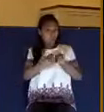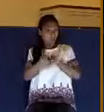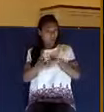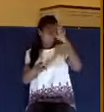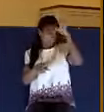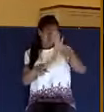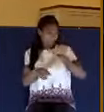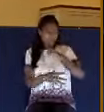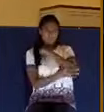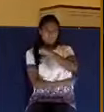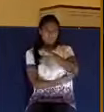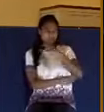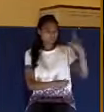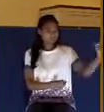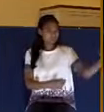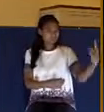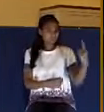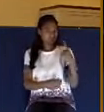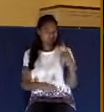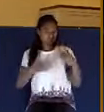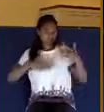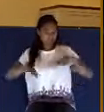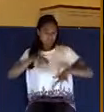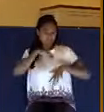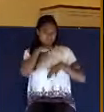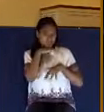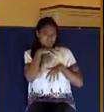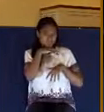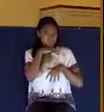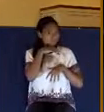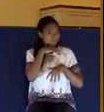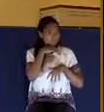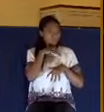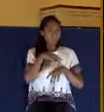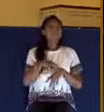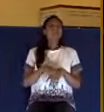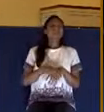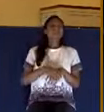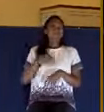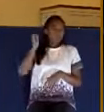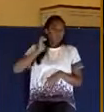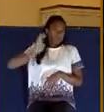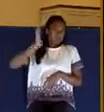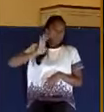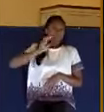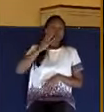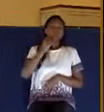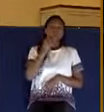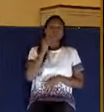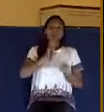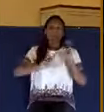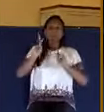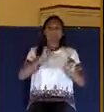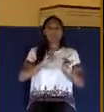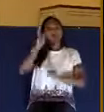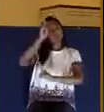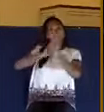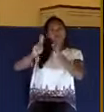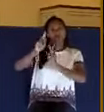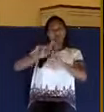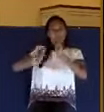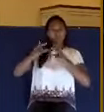vile raiment. Now, Jewish people in that day coveted recognition and honor. They vied for the chief places and chief seats.